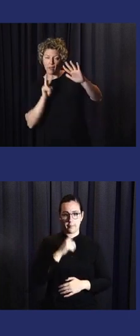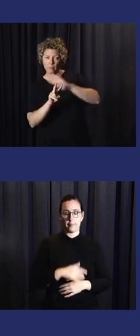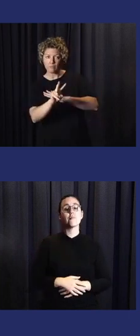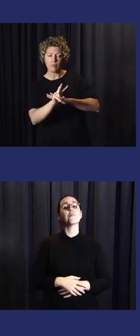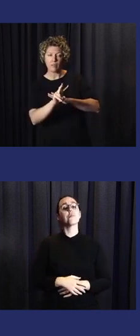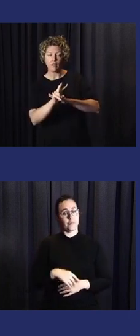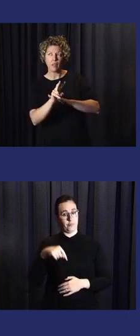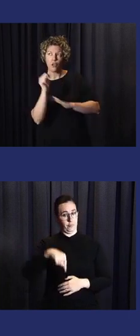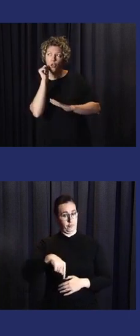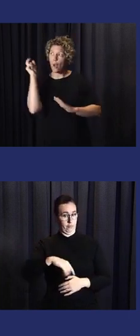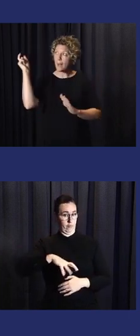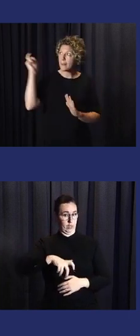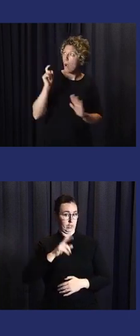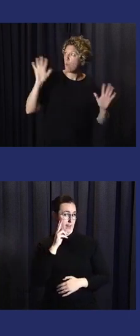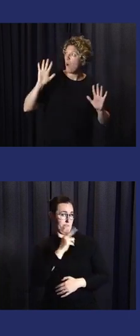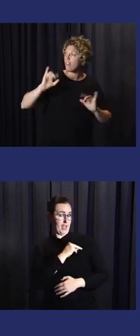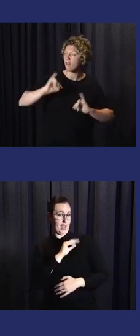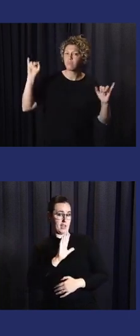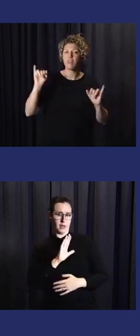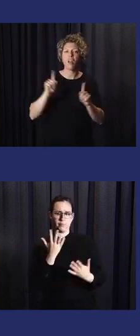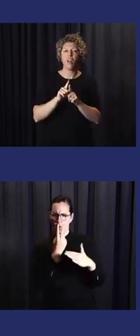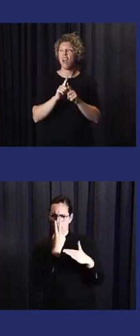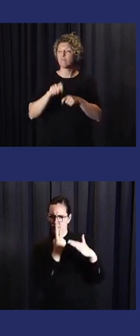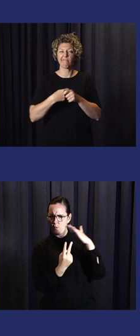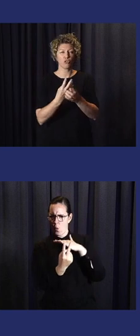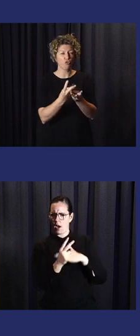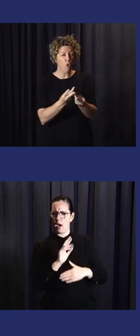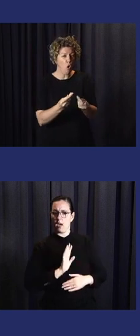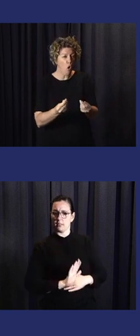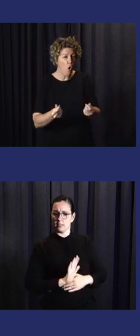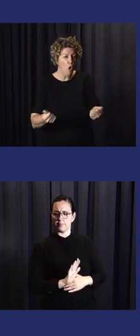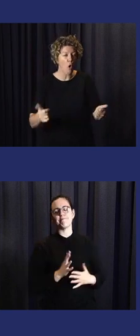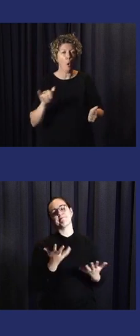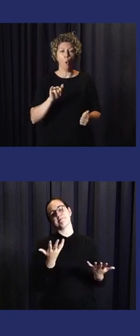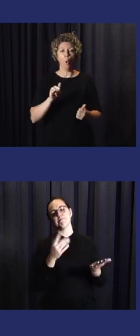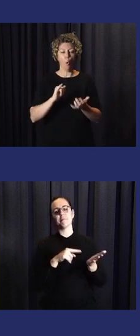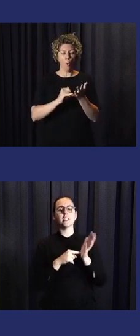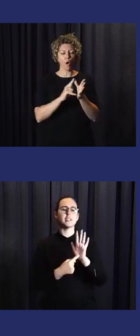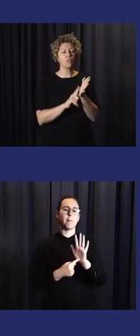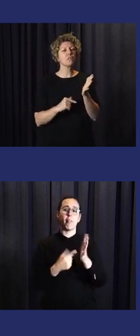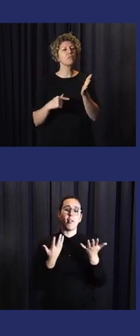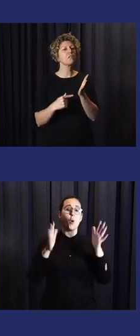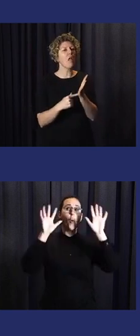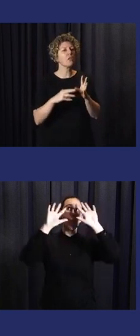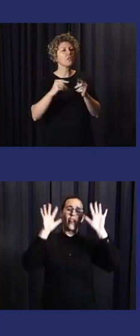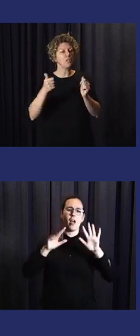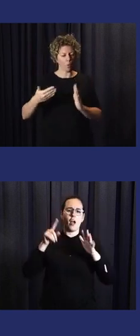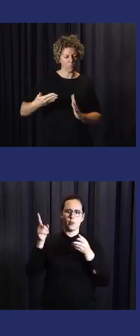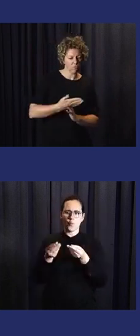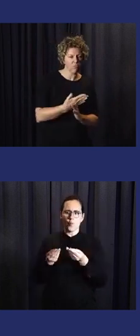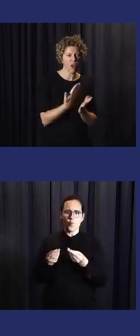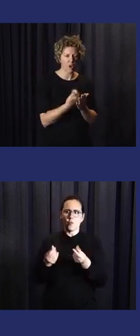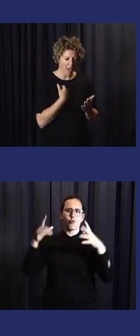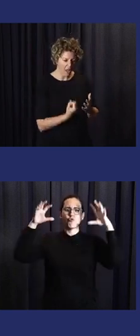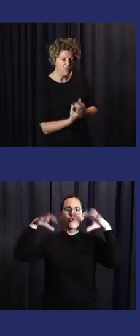and for in Vietnam for the forecasting, for the forecasting of the weather, for example,